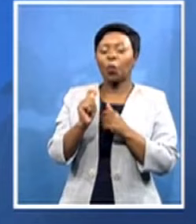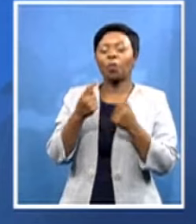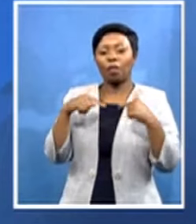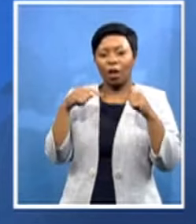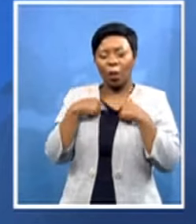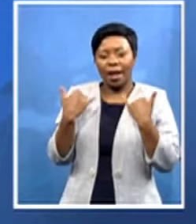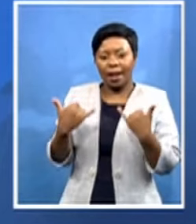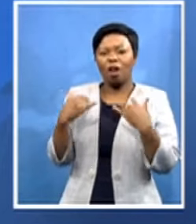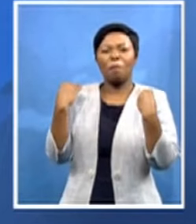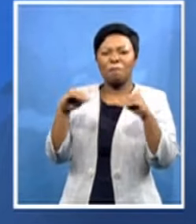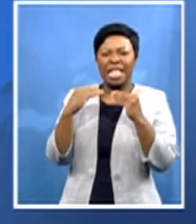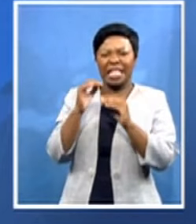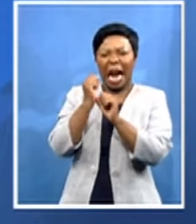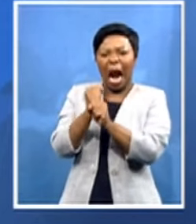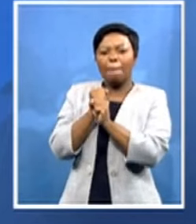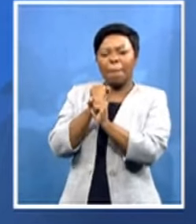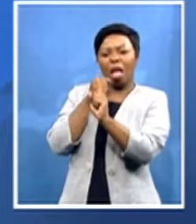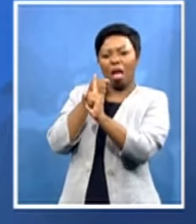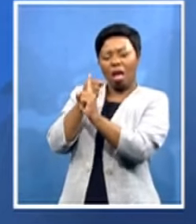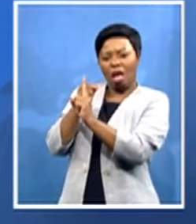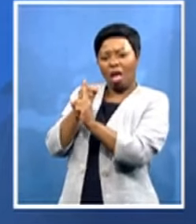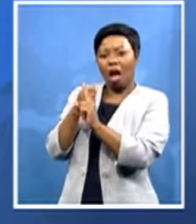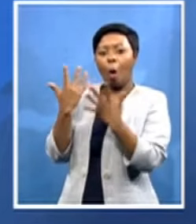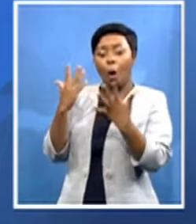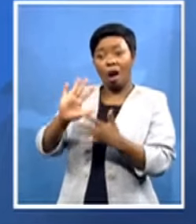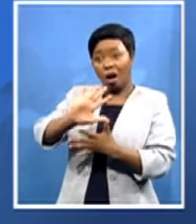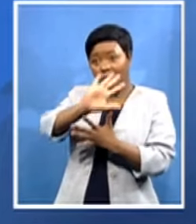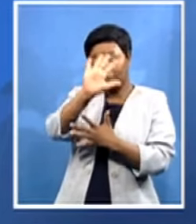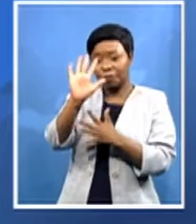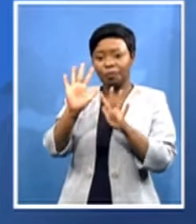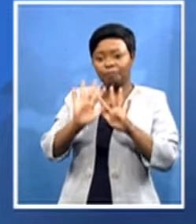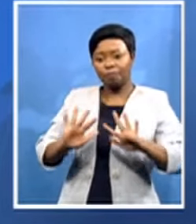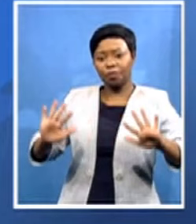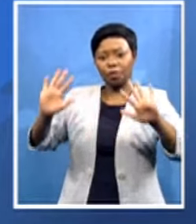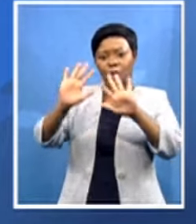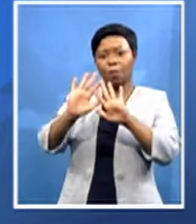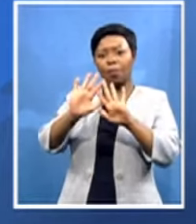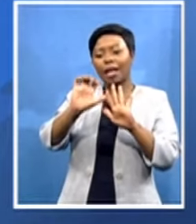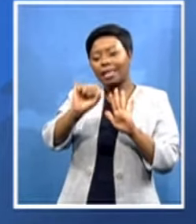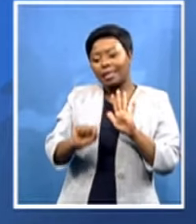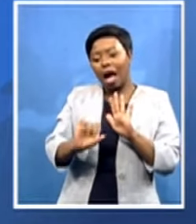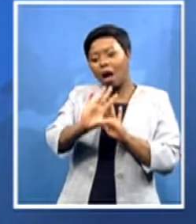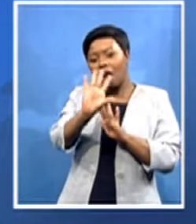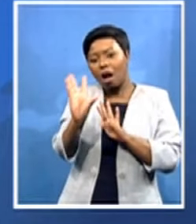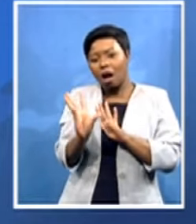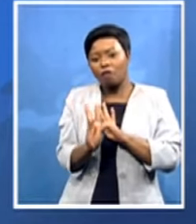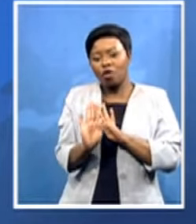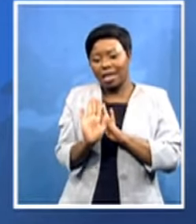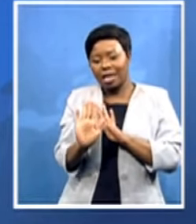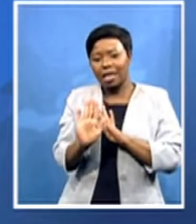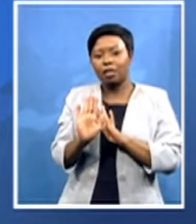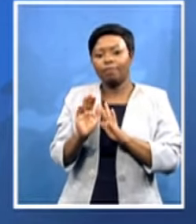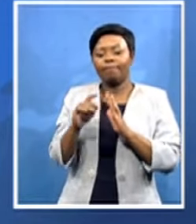the continent as southern african caucus after having agreed on the